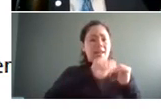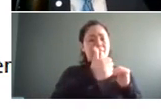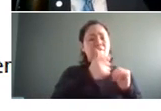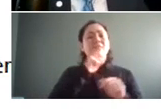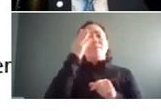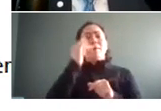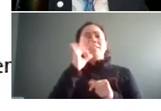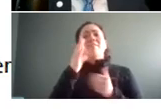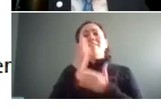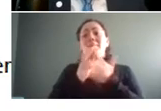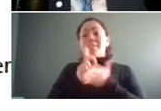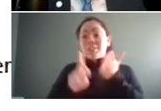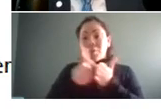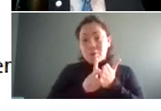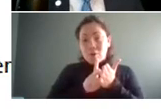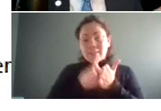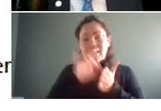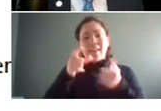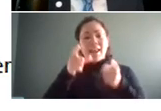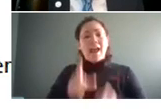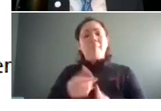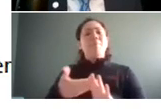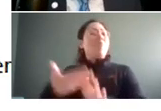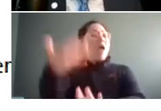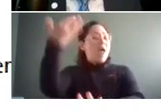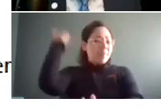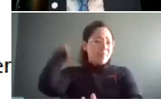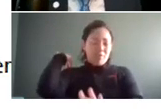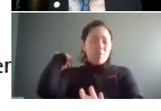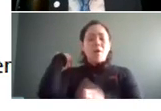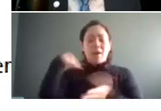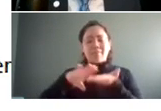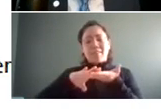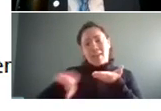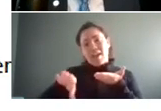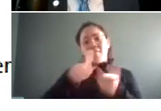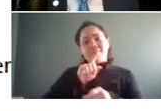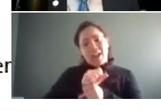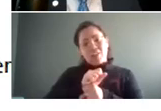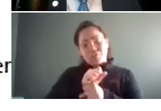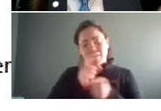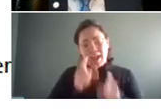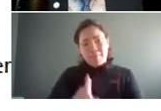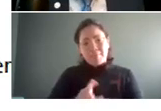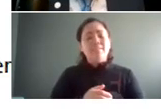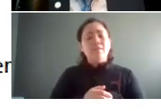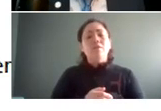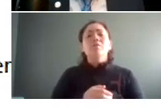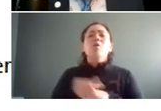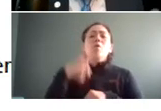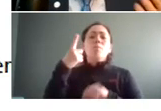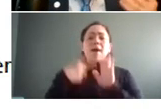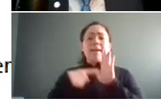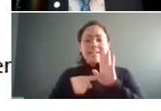discriminatory actions that were taking place well before the layoff was going to happen um one of the examples that